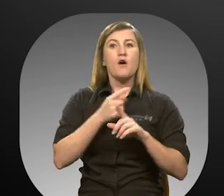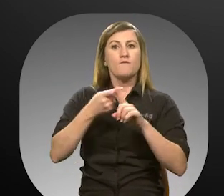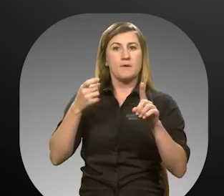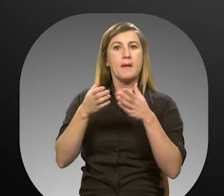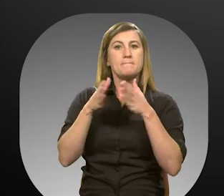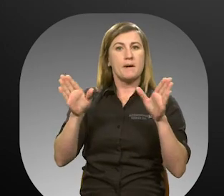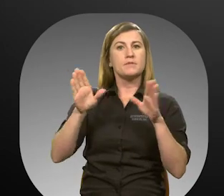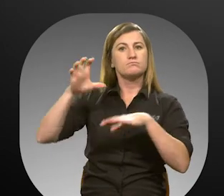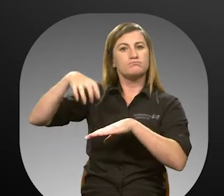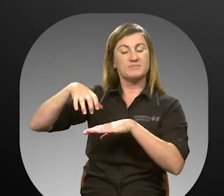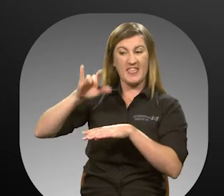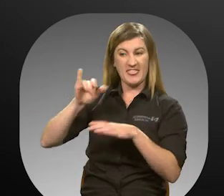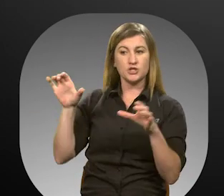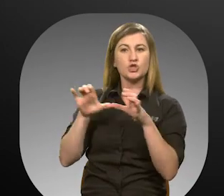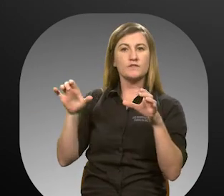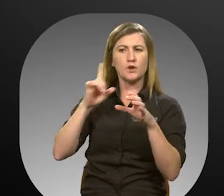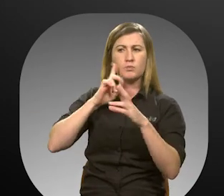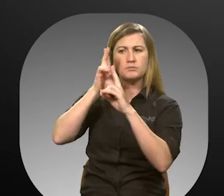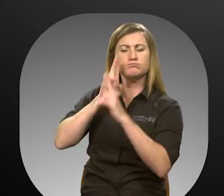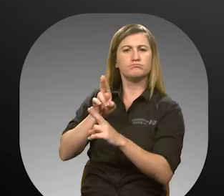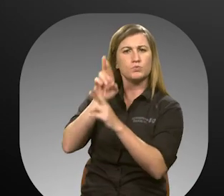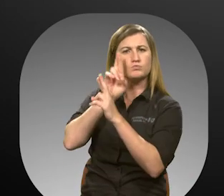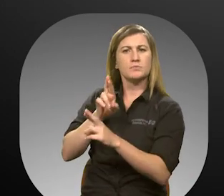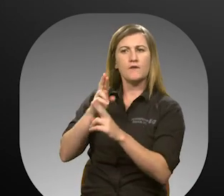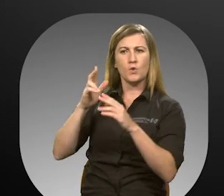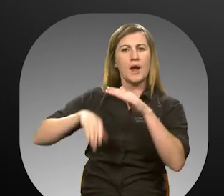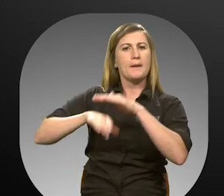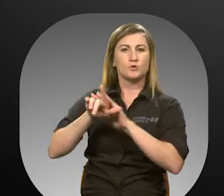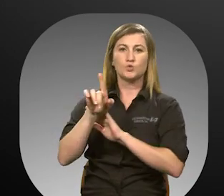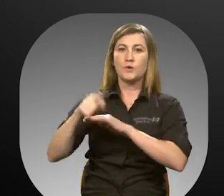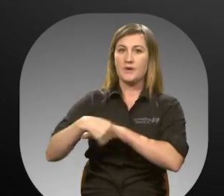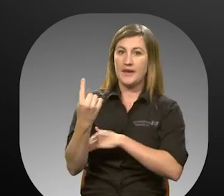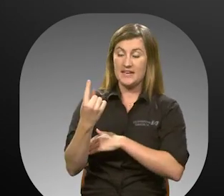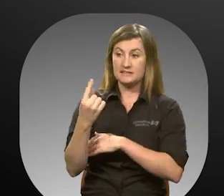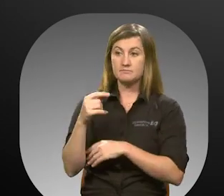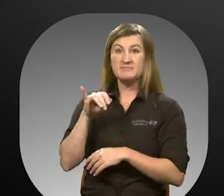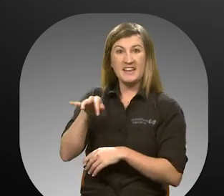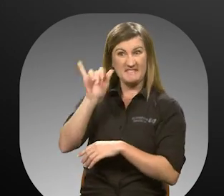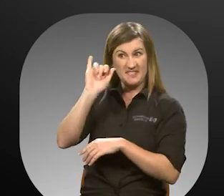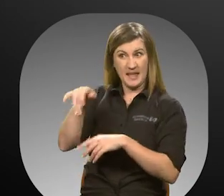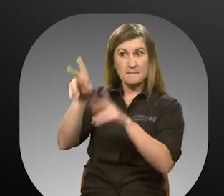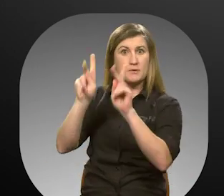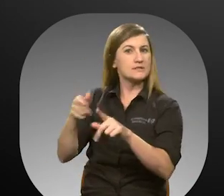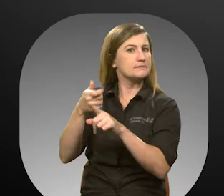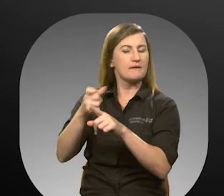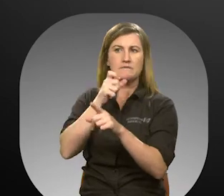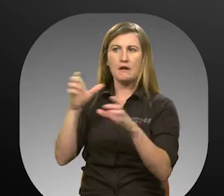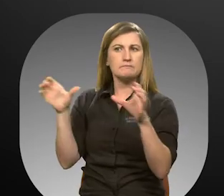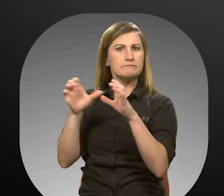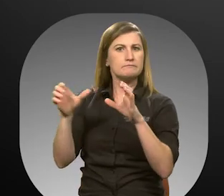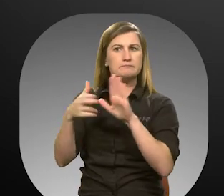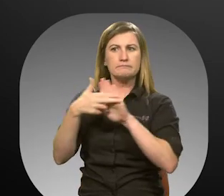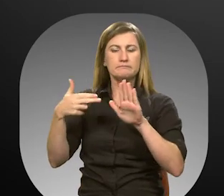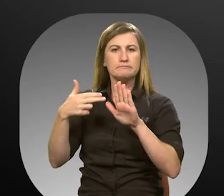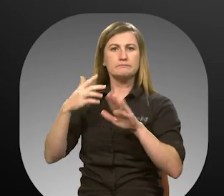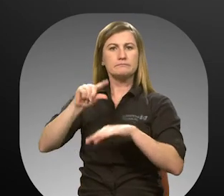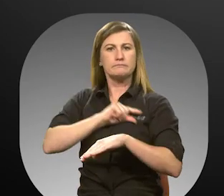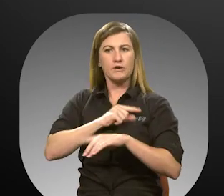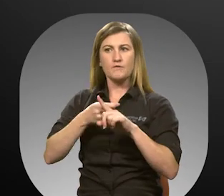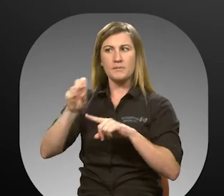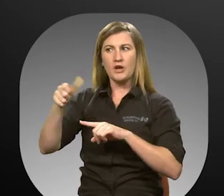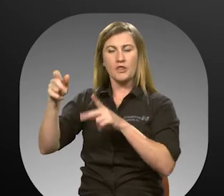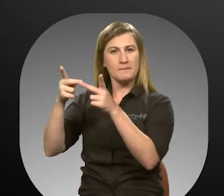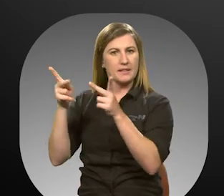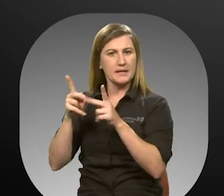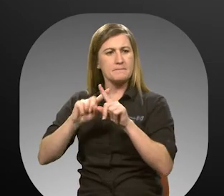entity, that certification will be honored for up to 21 days. If they have not been certified as eligible by another public entity